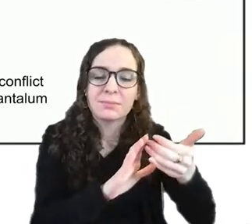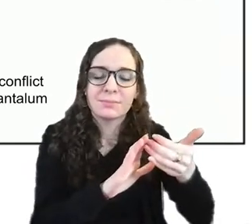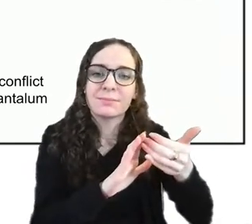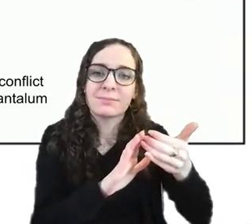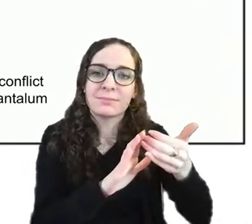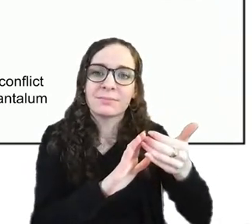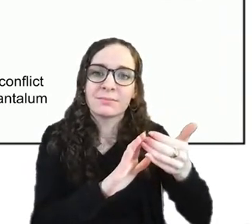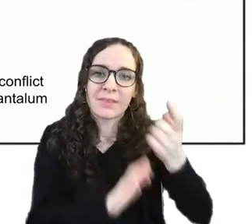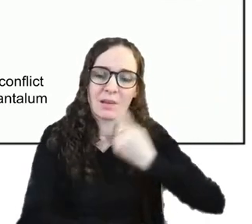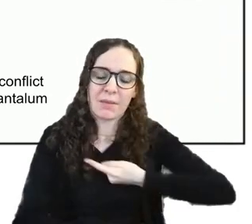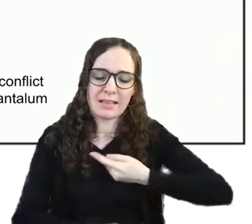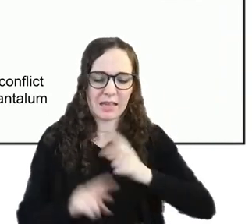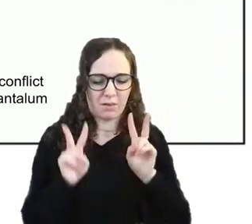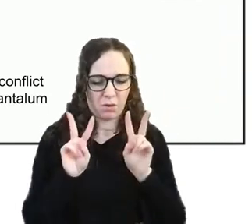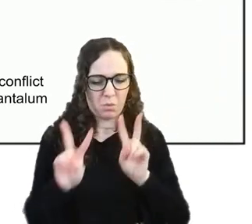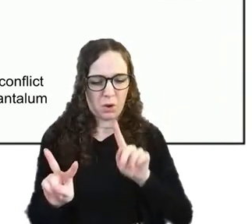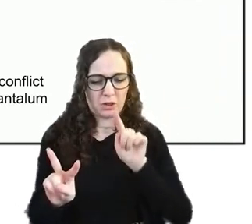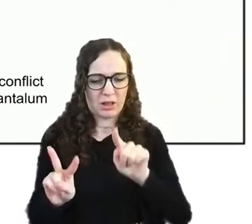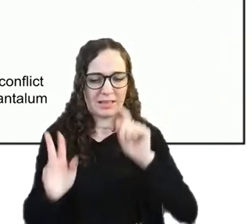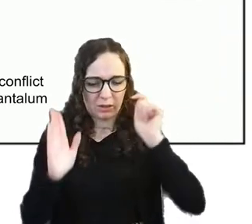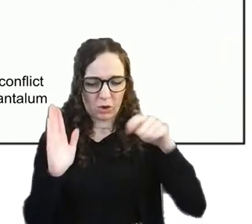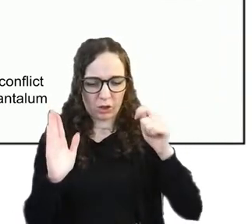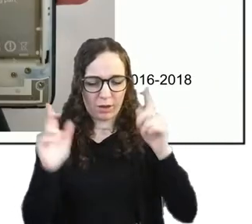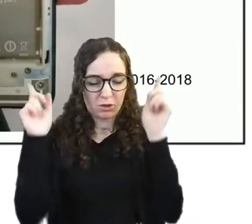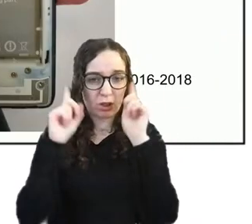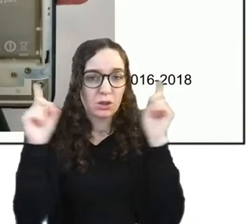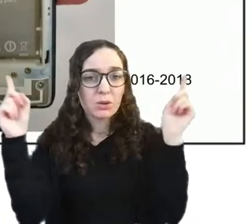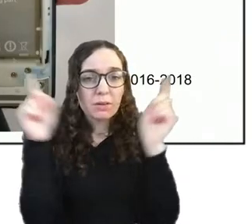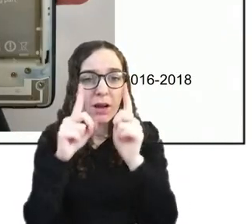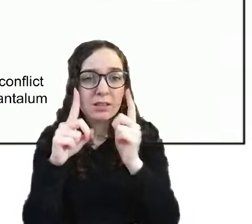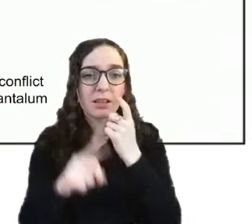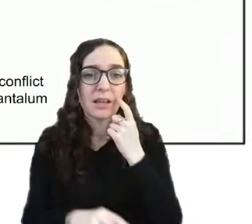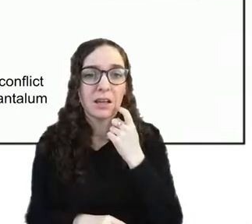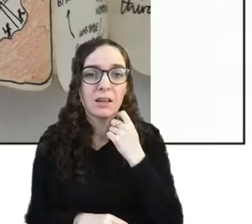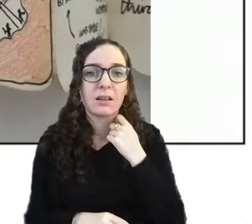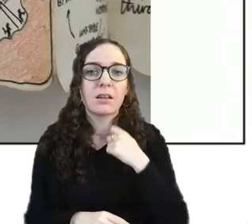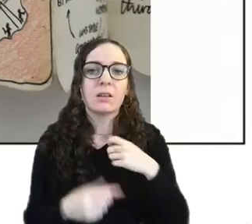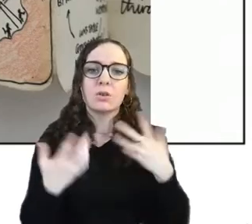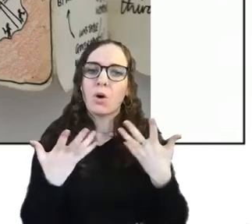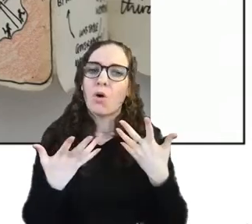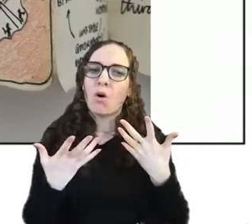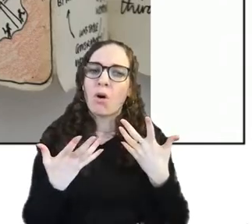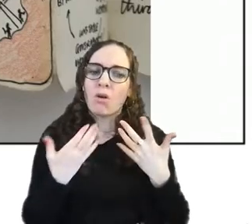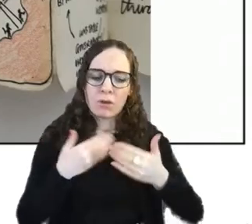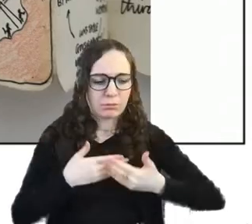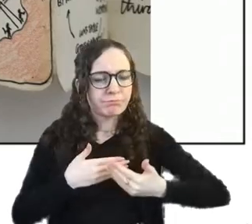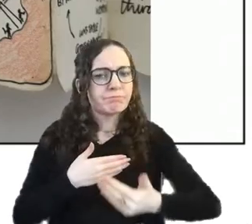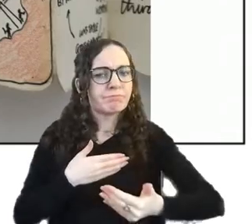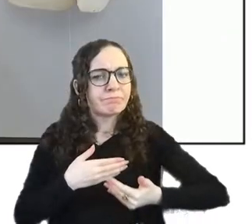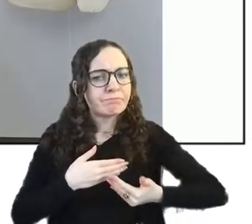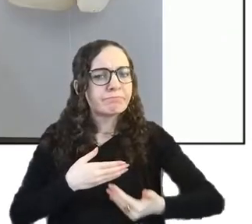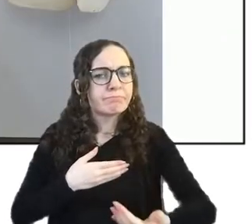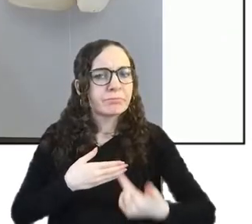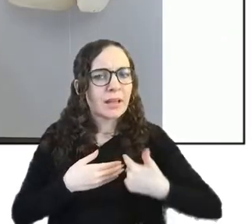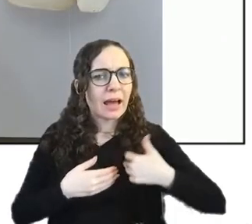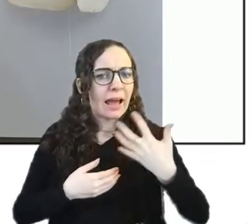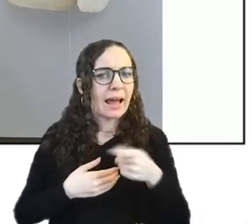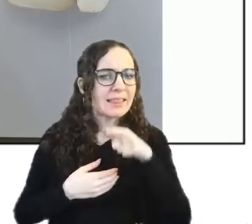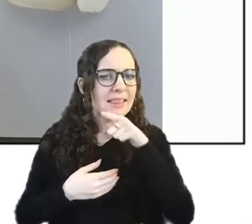watched when i was at uni so for a while i had this